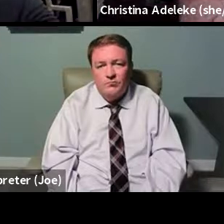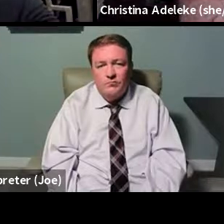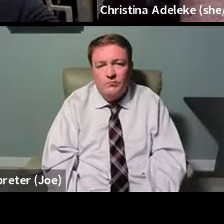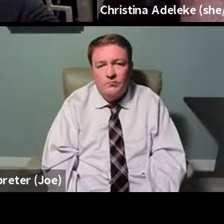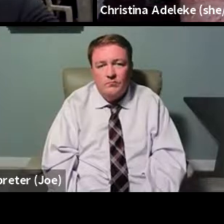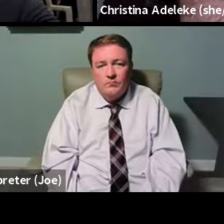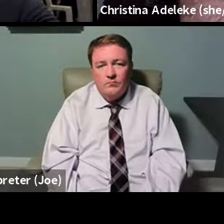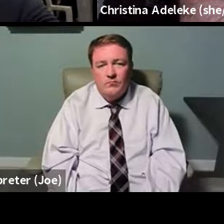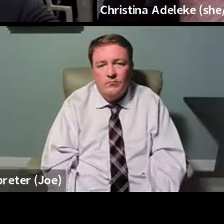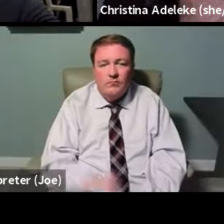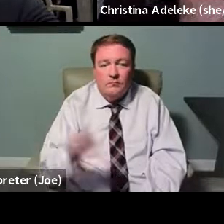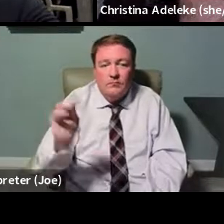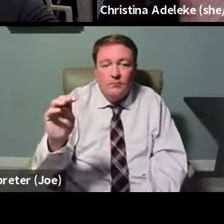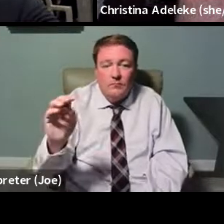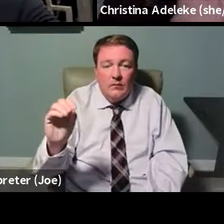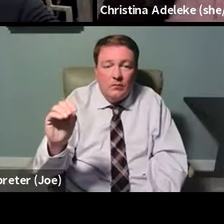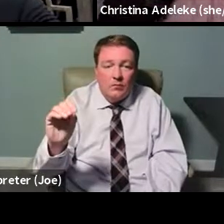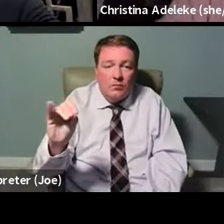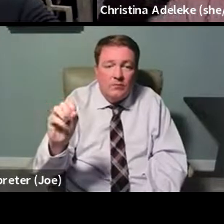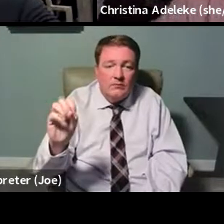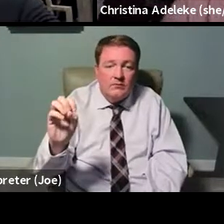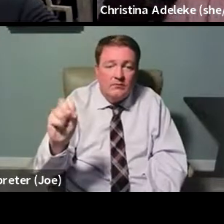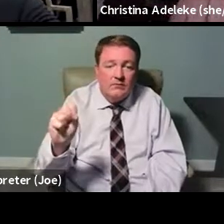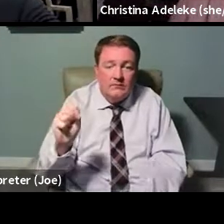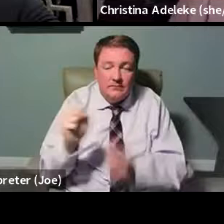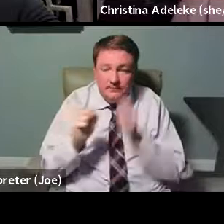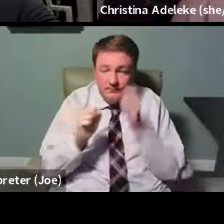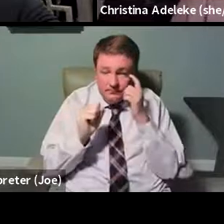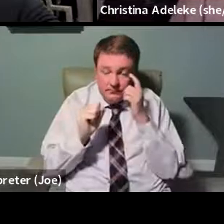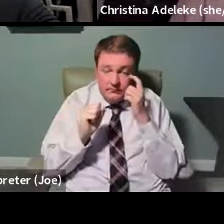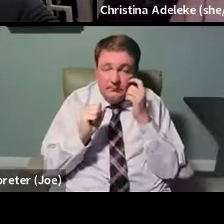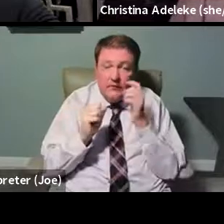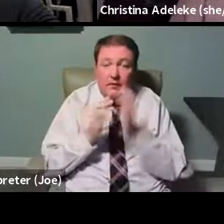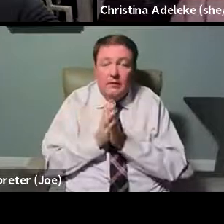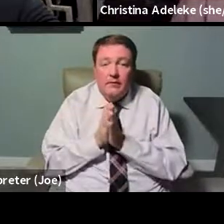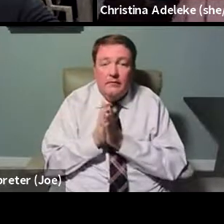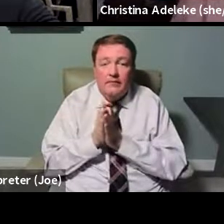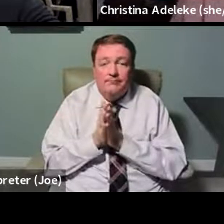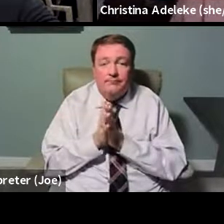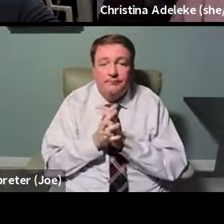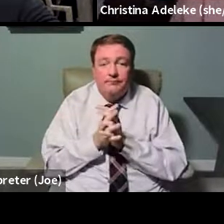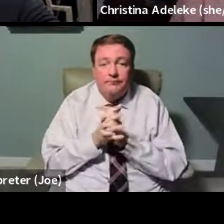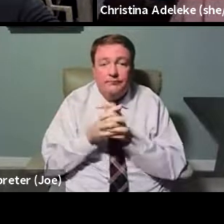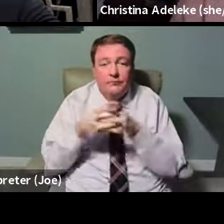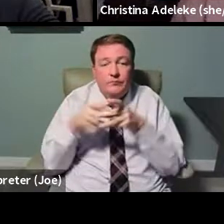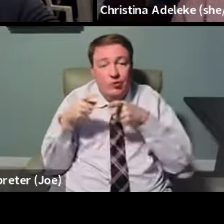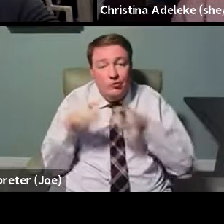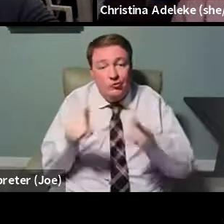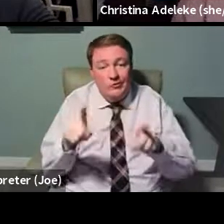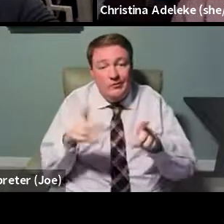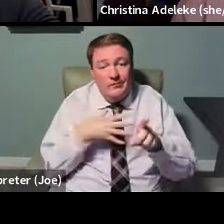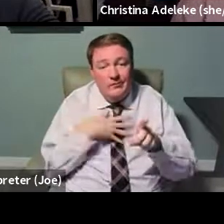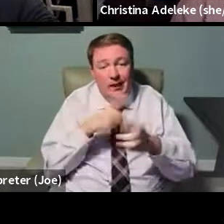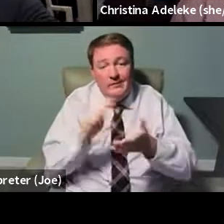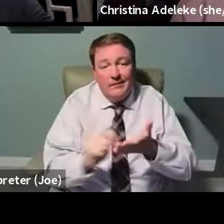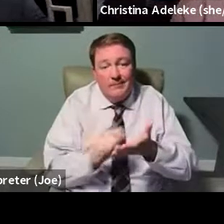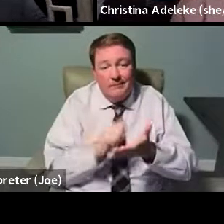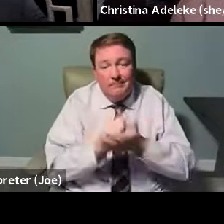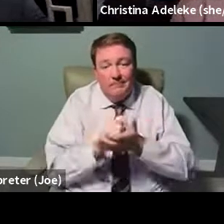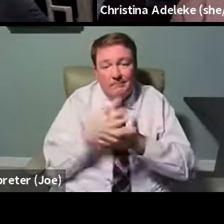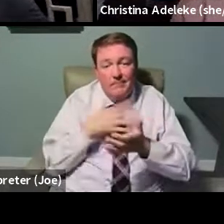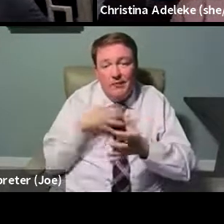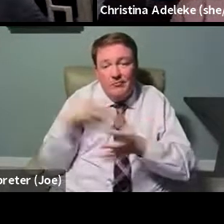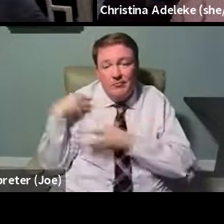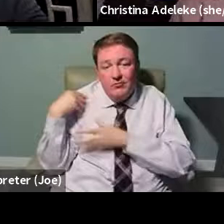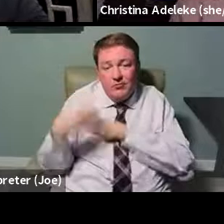I think that, you know, during my generation, my time, I